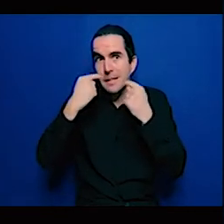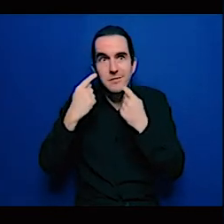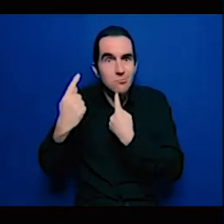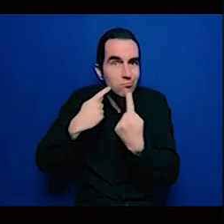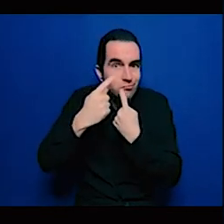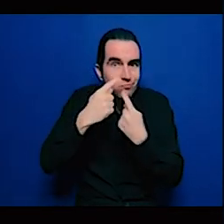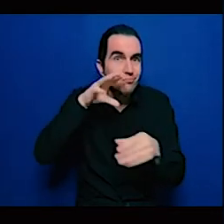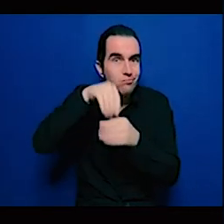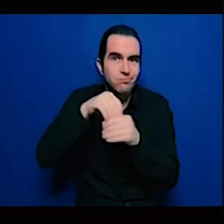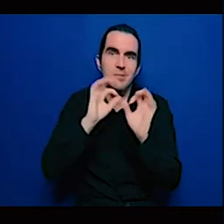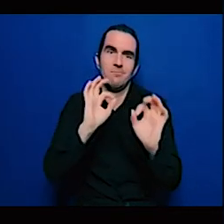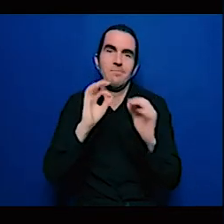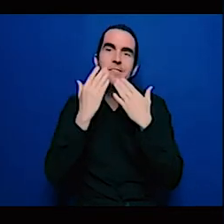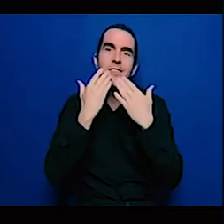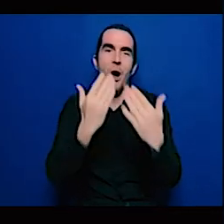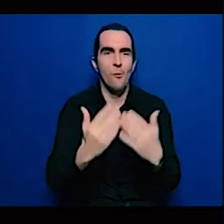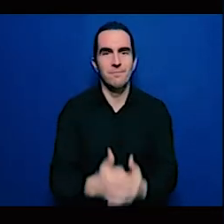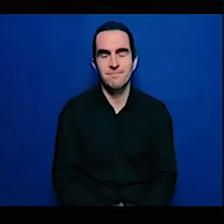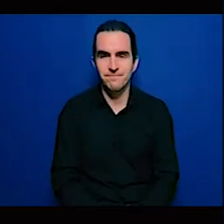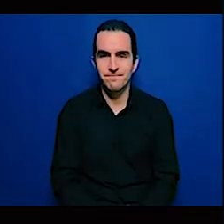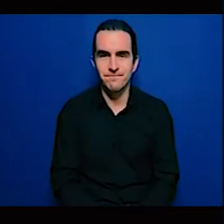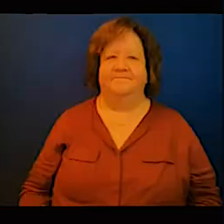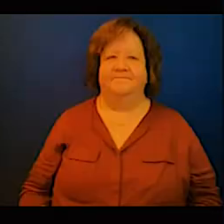to do some closing thoughts